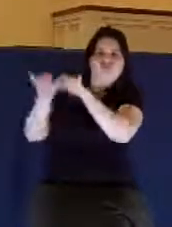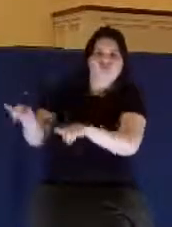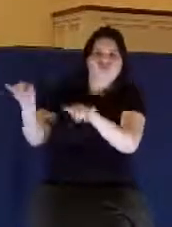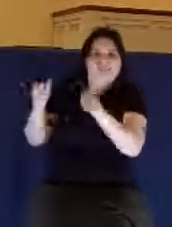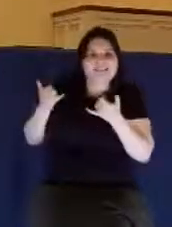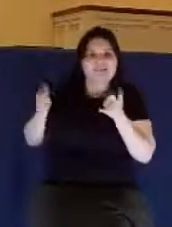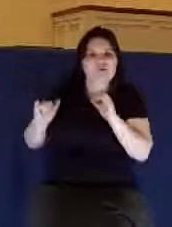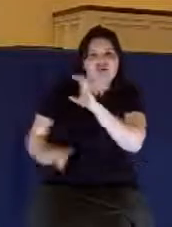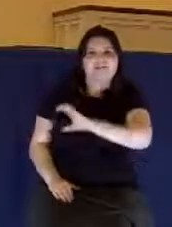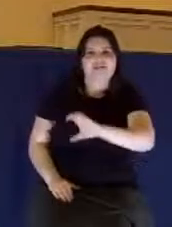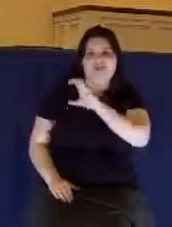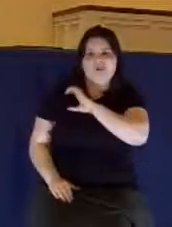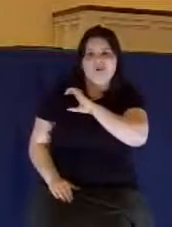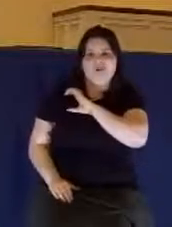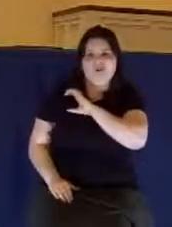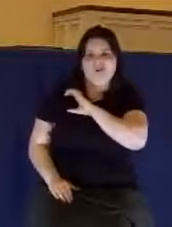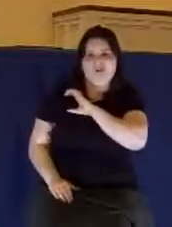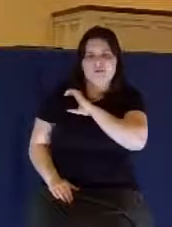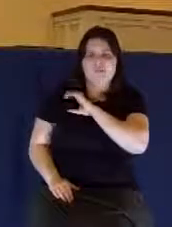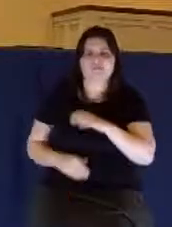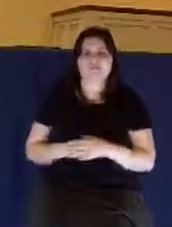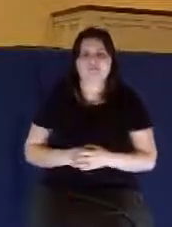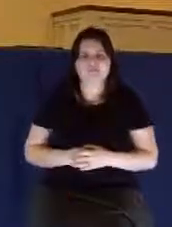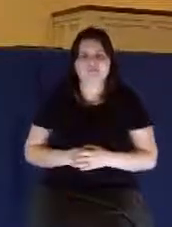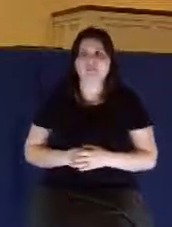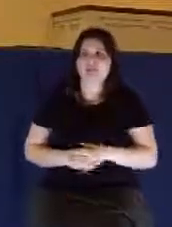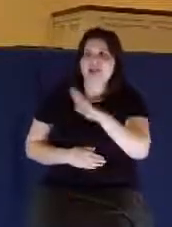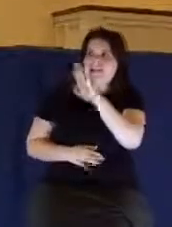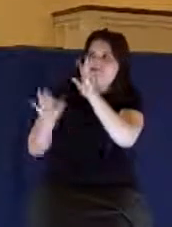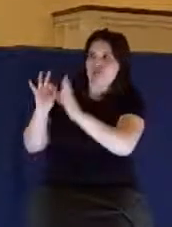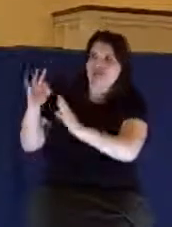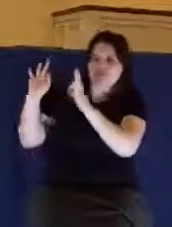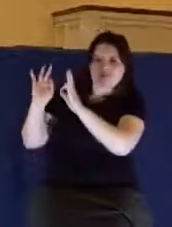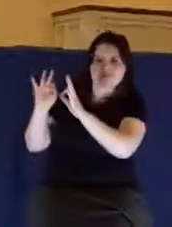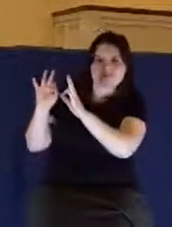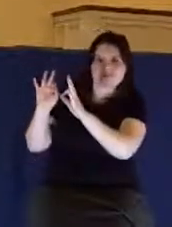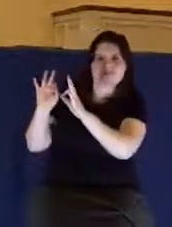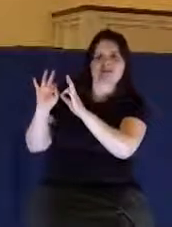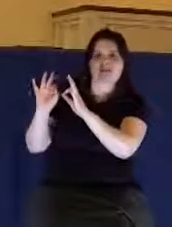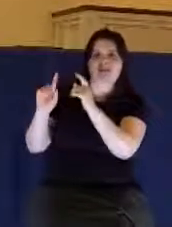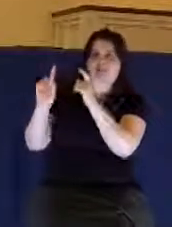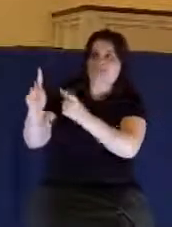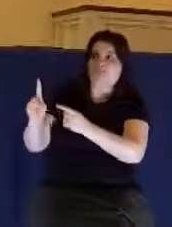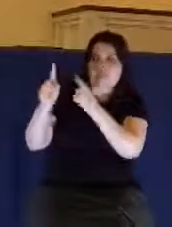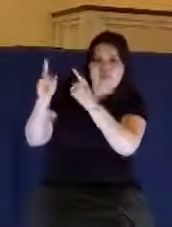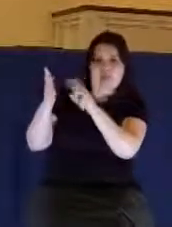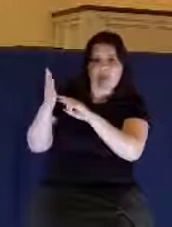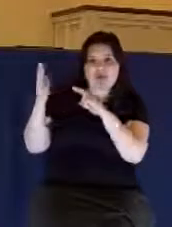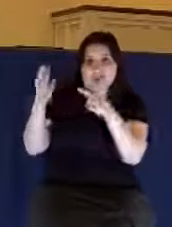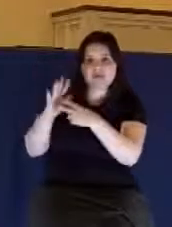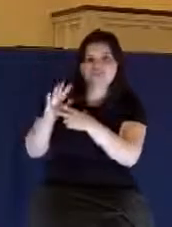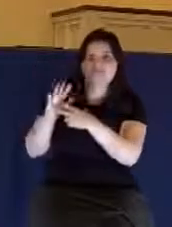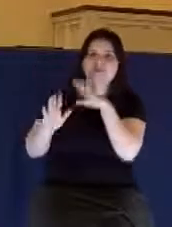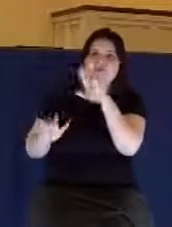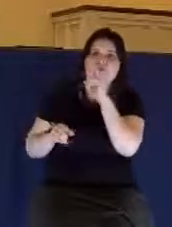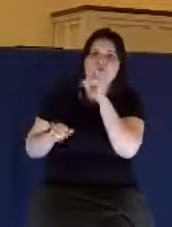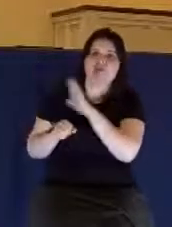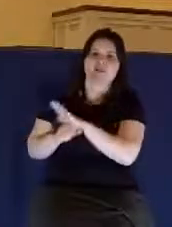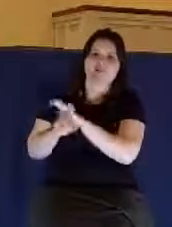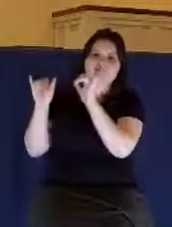in his character and his perfections. In his purposes or in his promises.